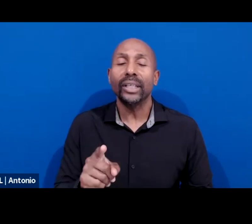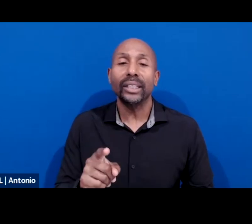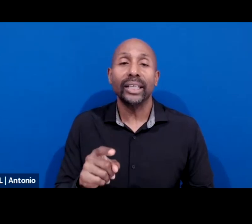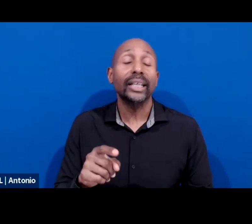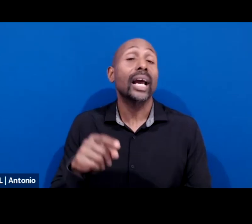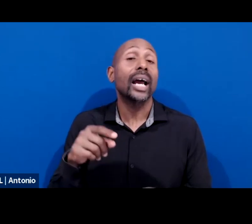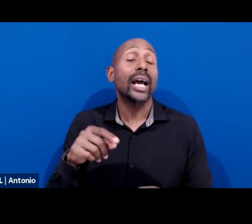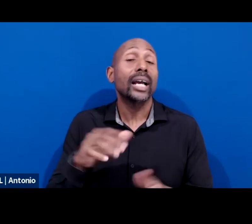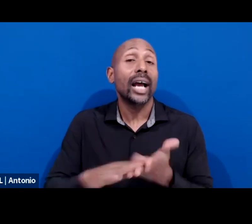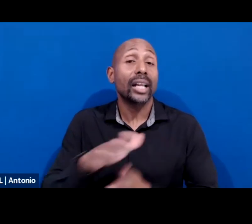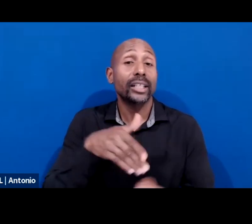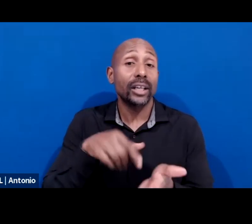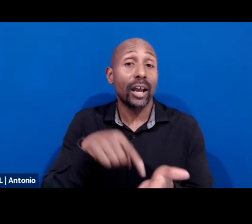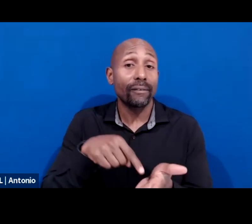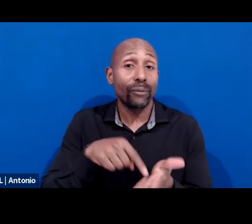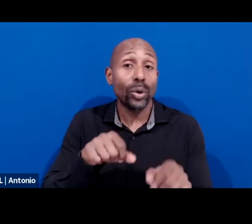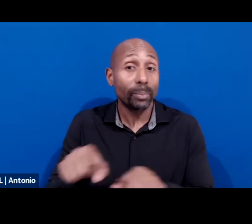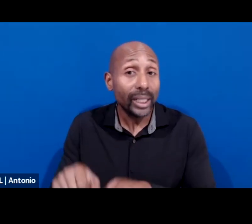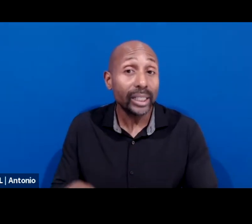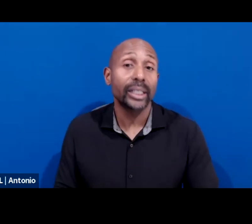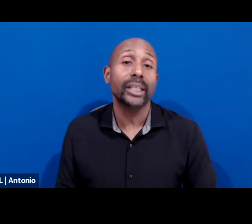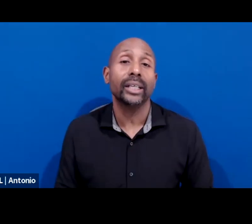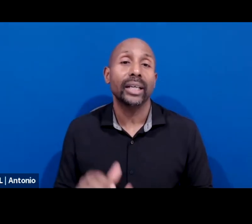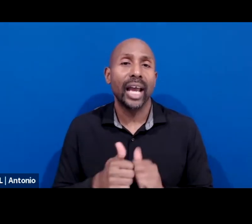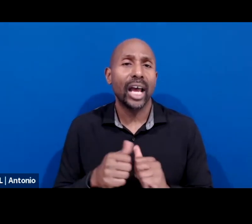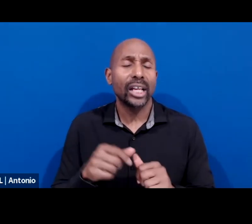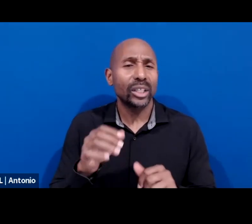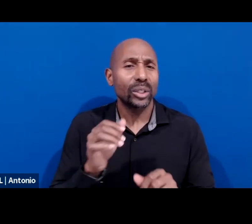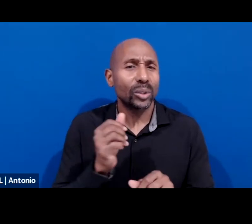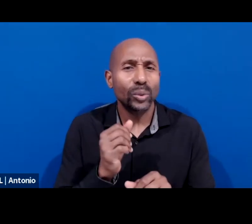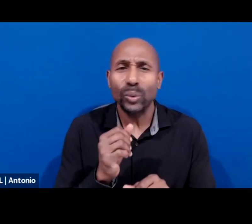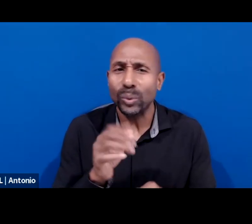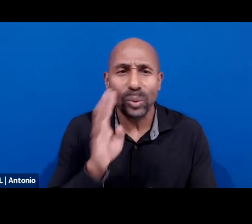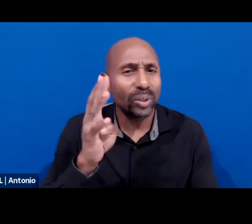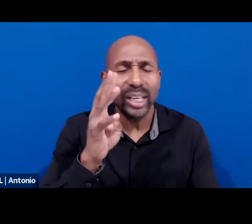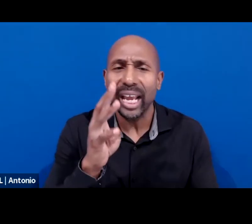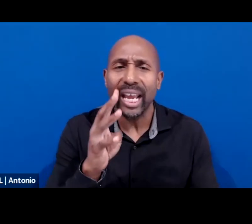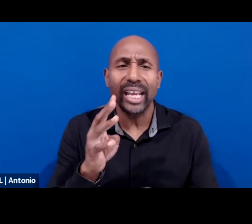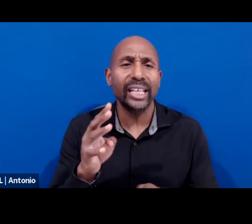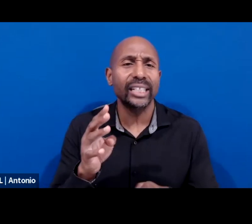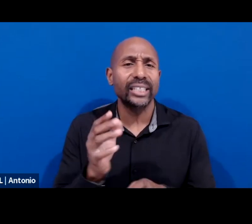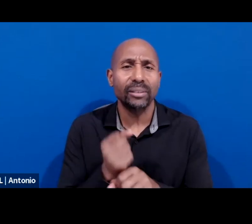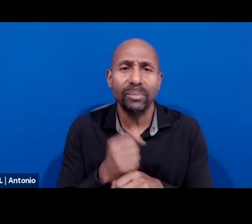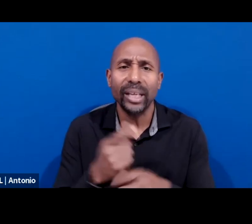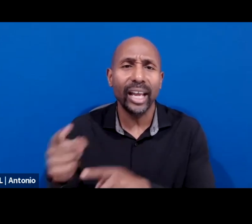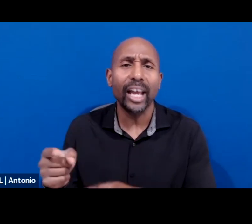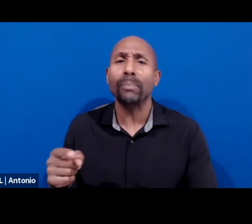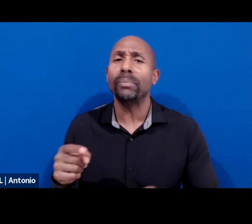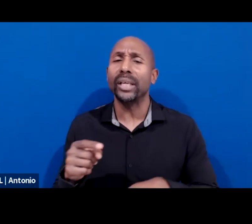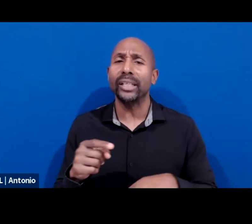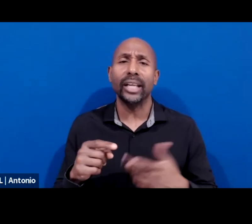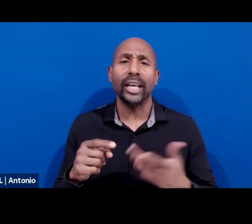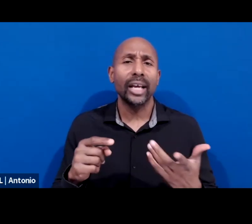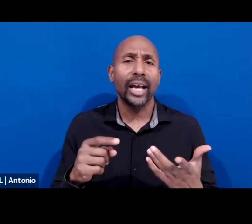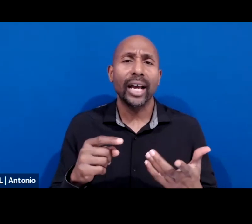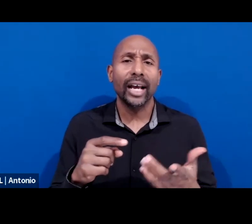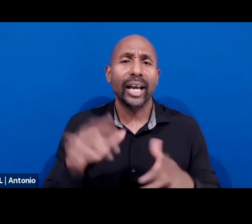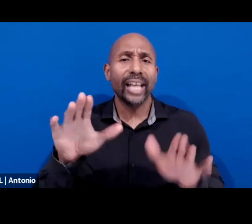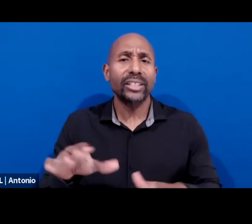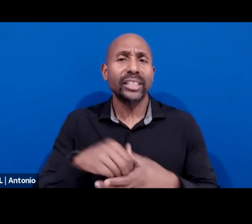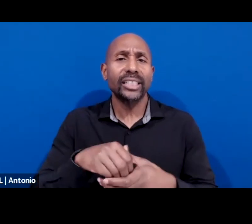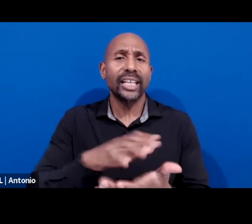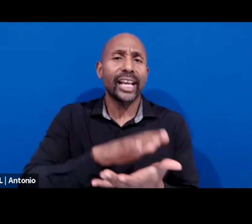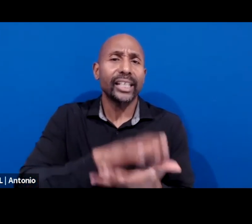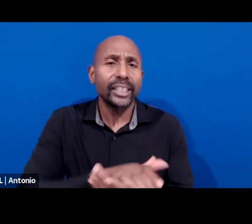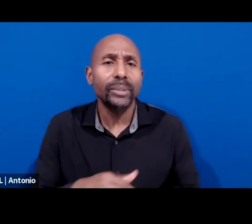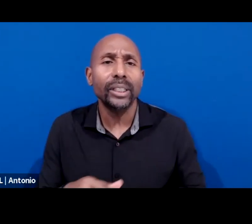is what it takes to raise the bar in education, but we can't do it alone. We do this together. We do it in community and we